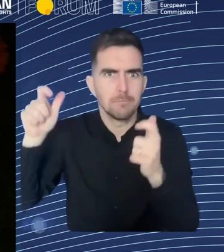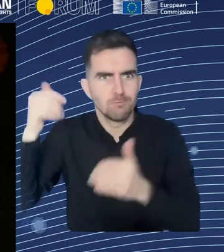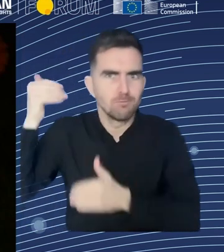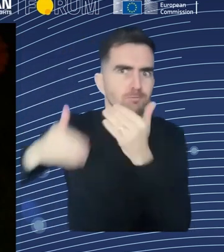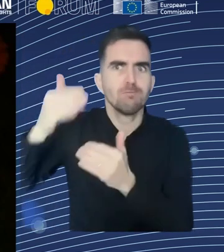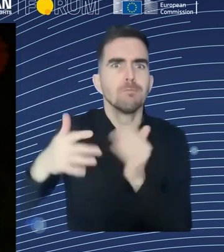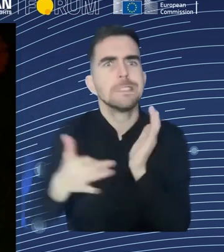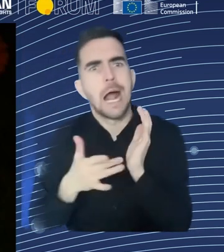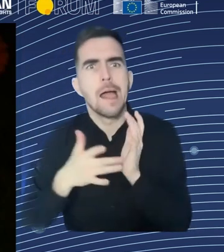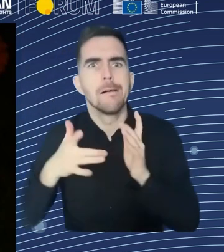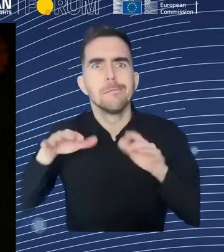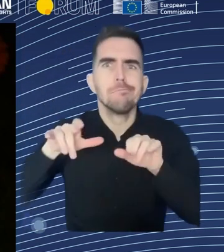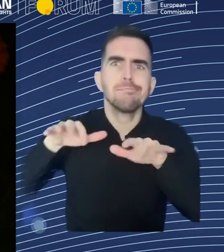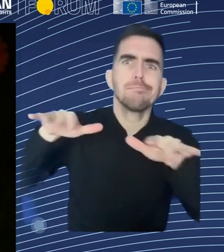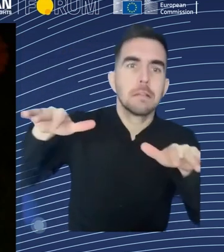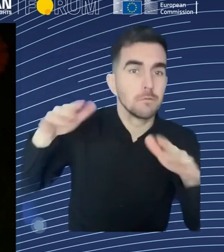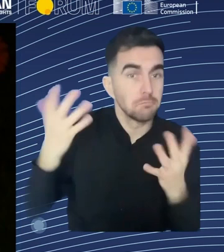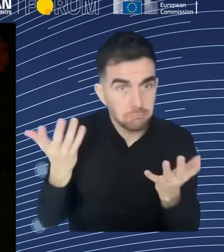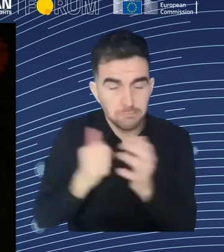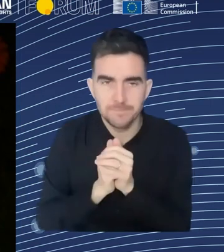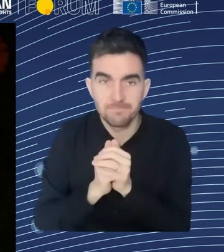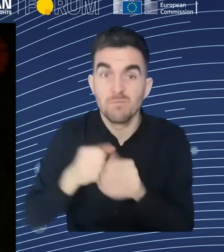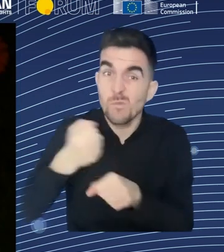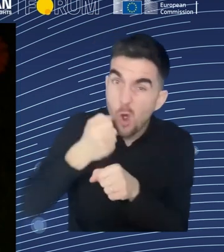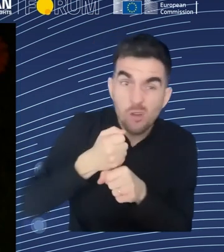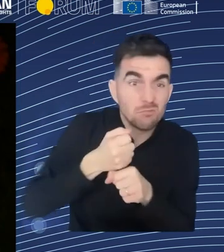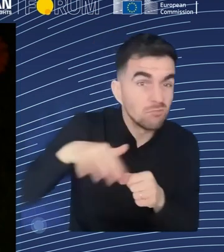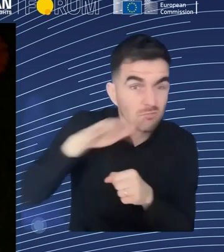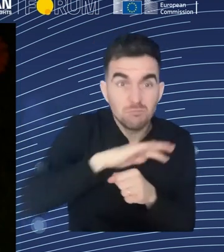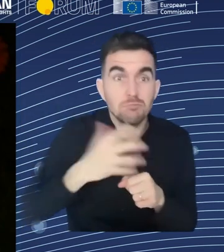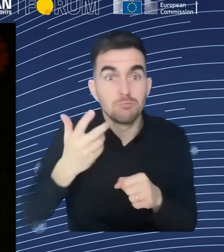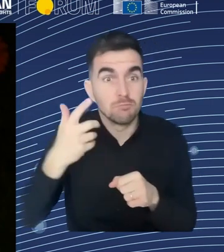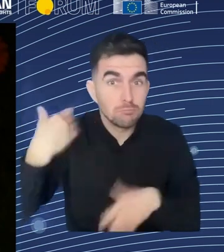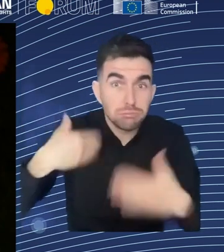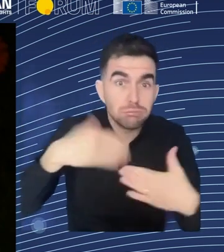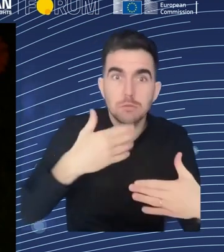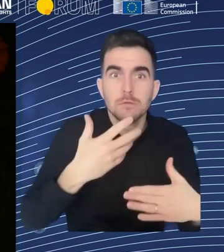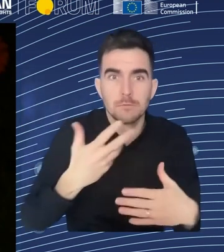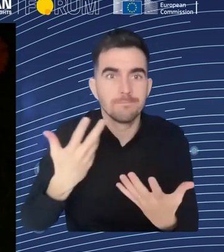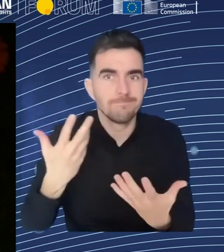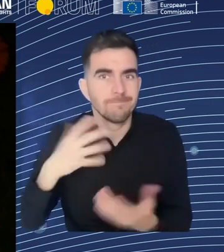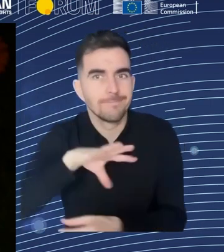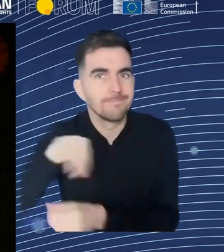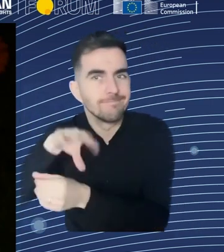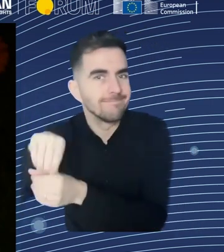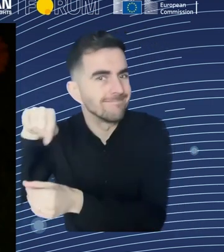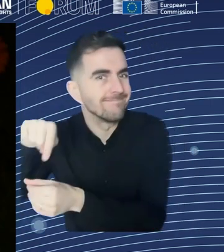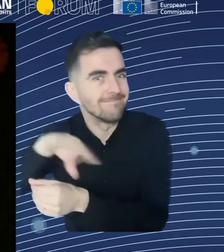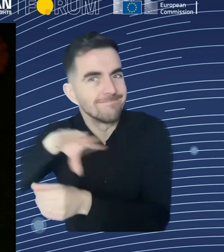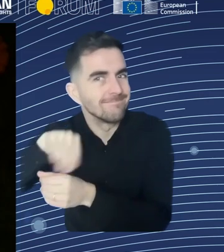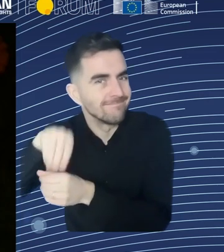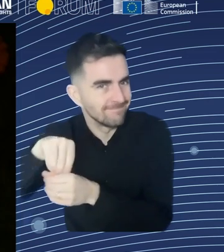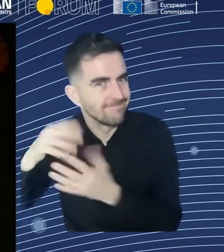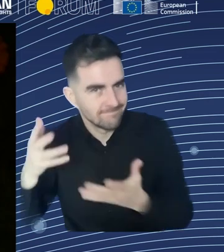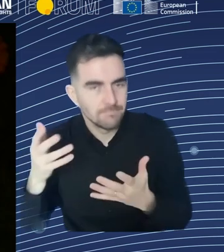how, you know, like this kind of tools travels and they don't take into consideration, you know, the cultural context and